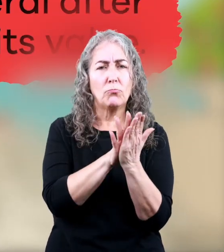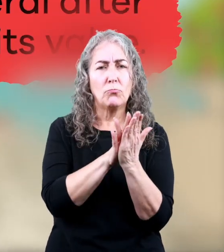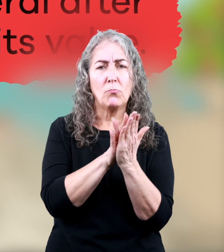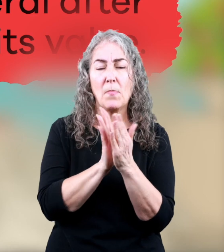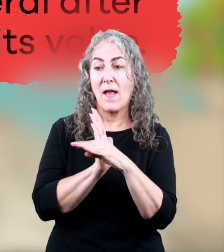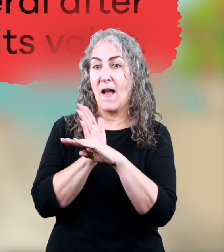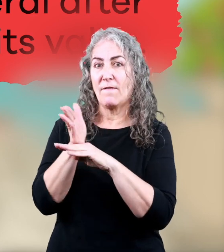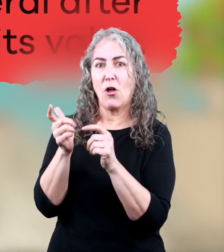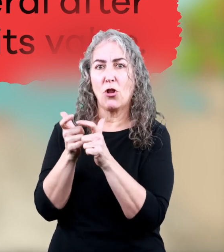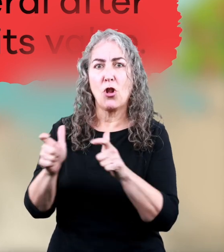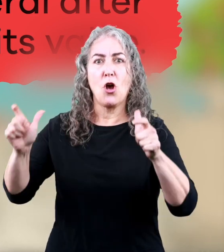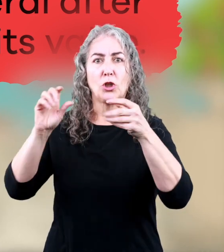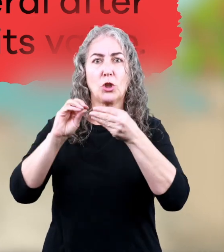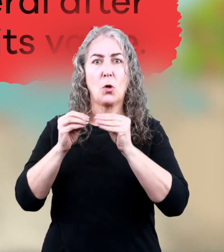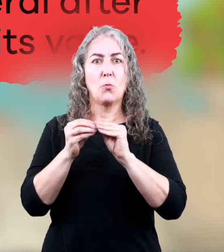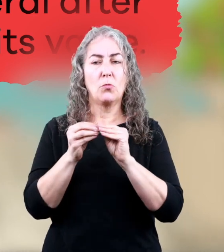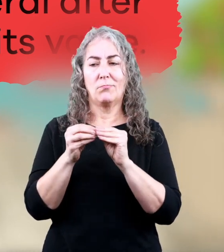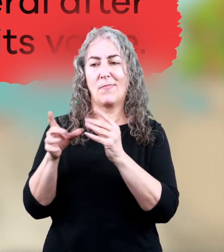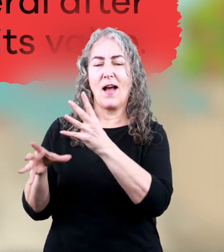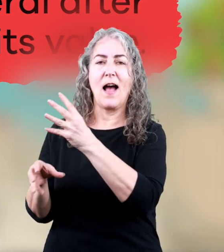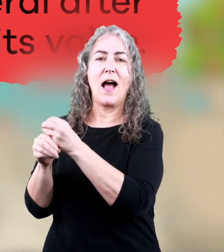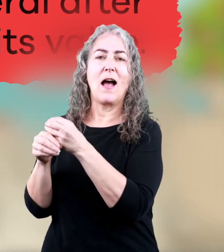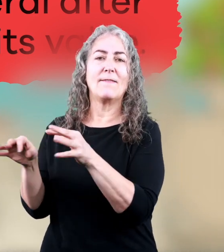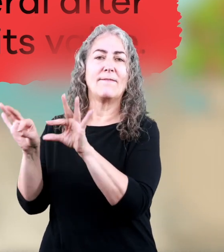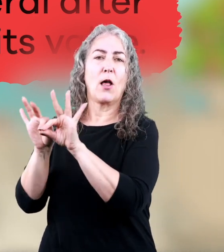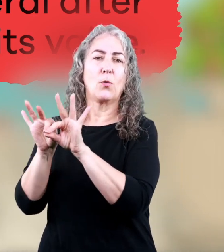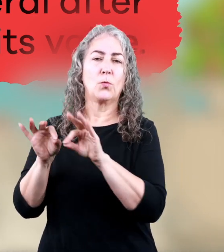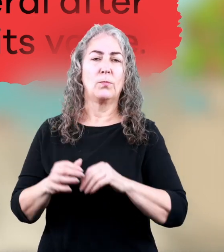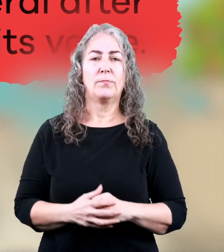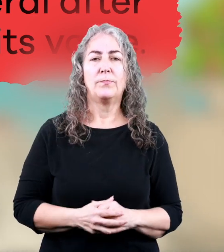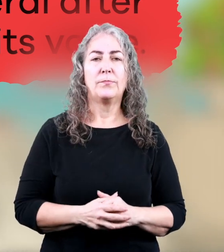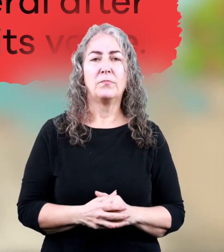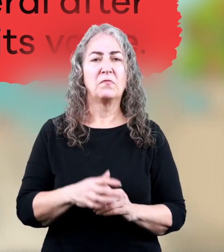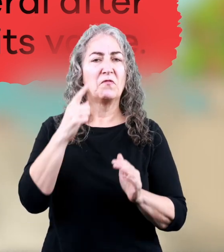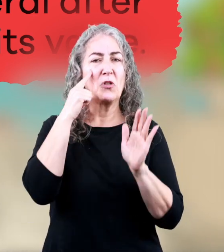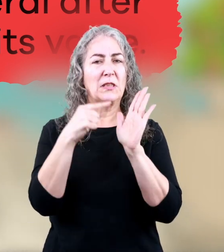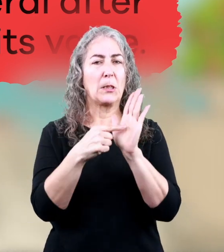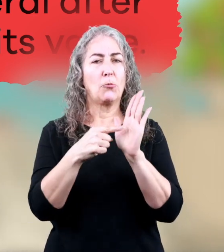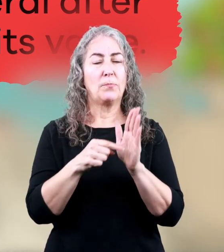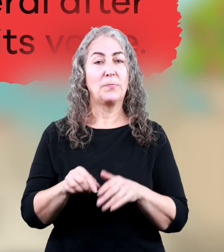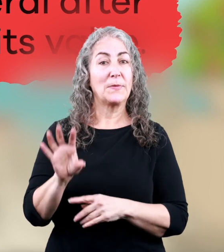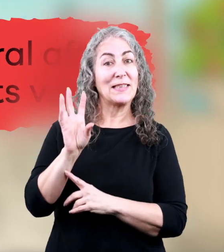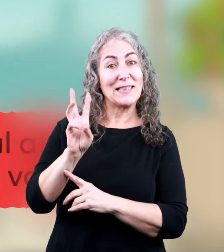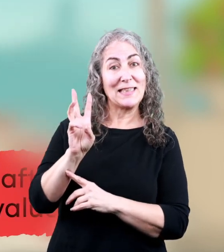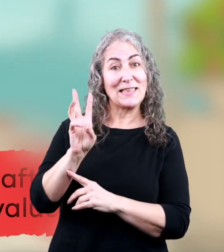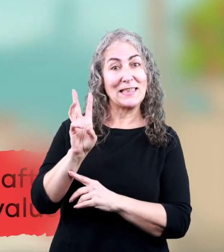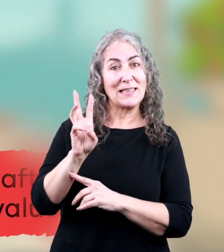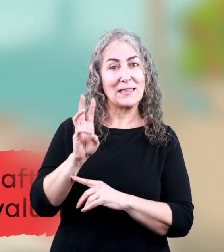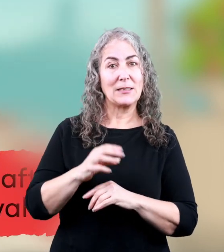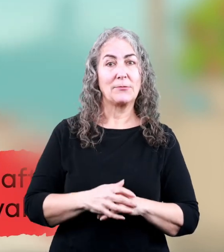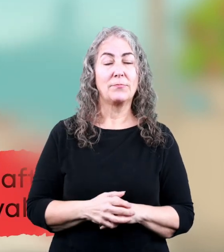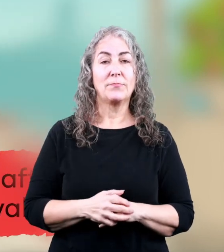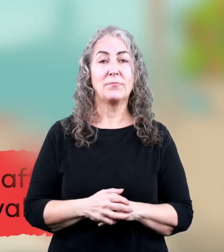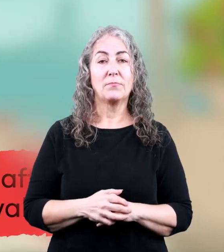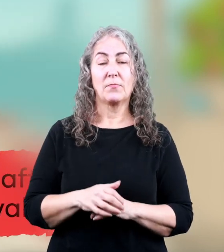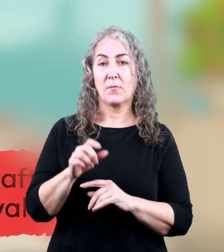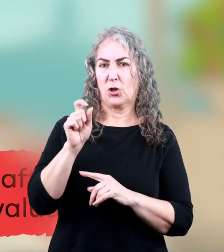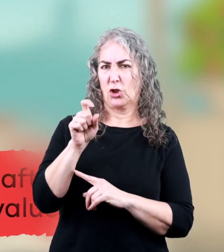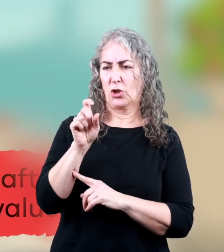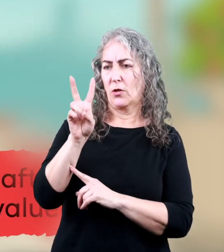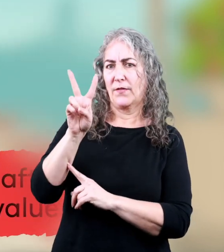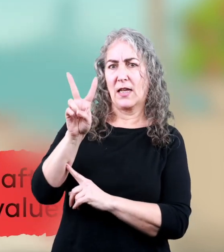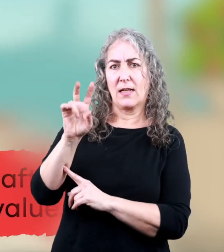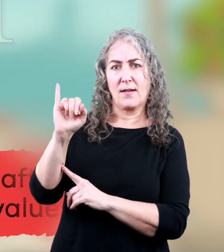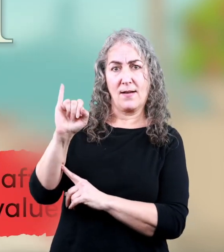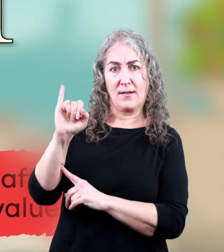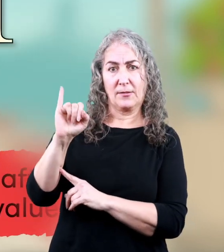numeral after a larger numeral, you add its value. For example, the number six would